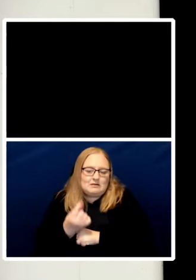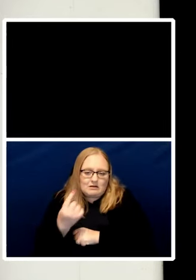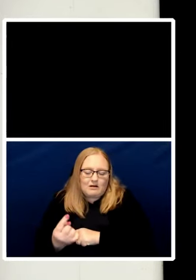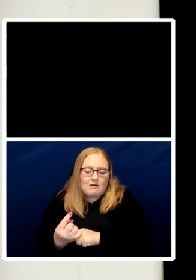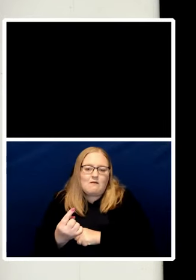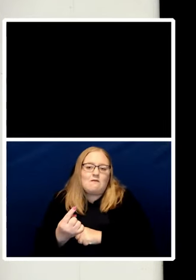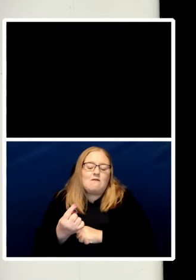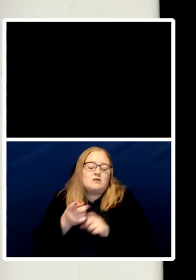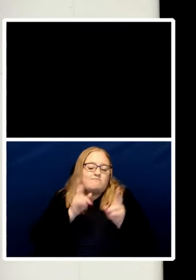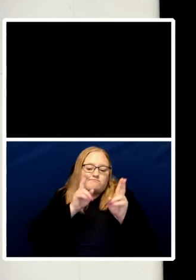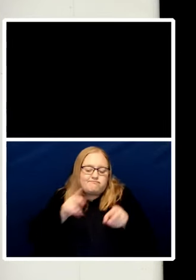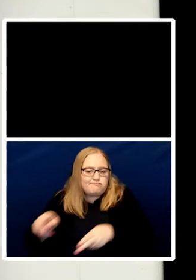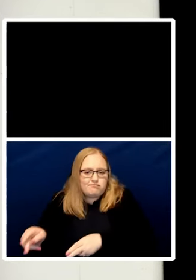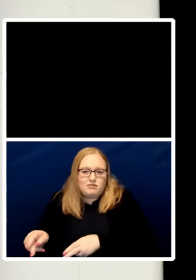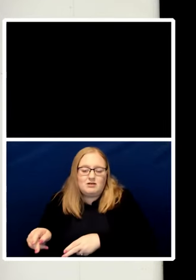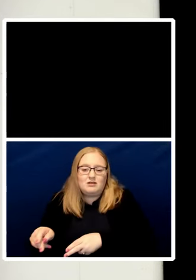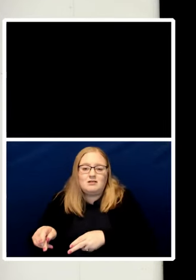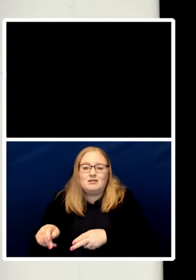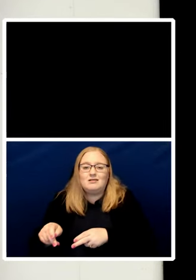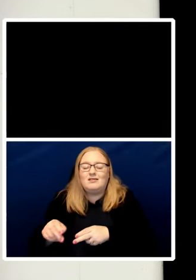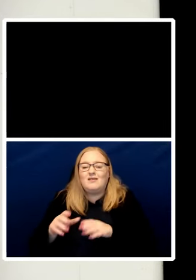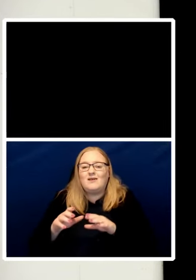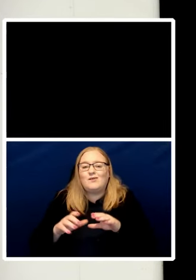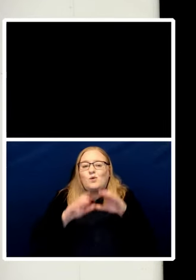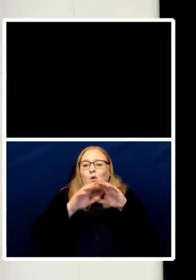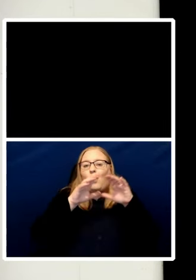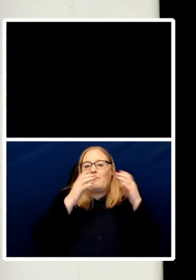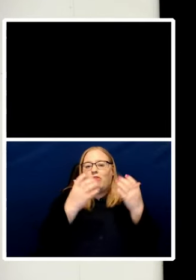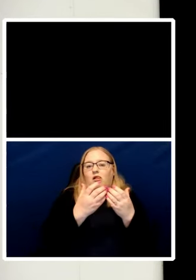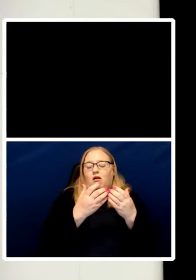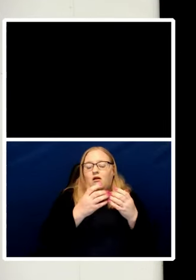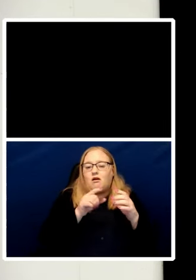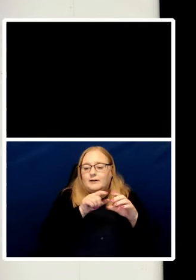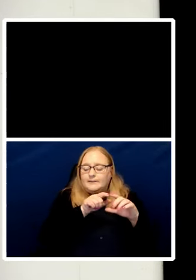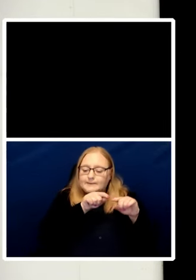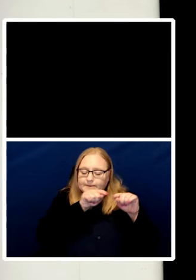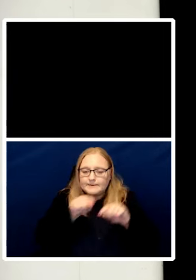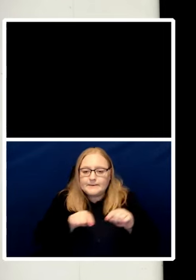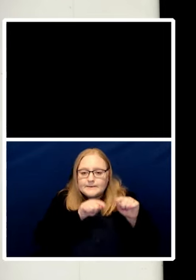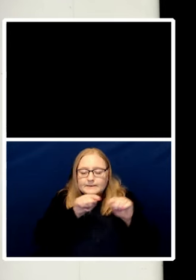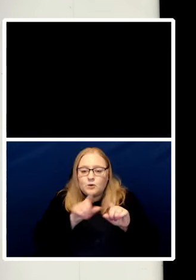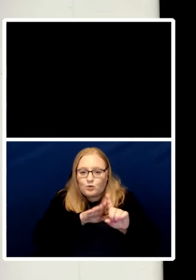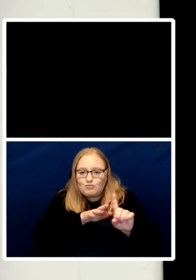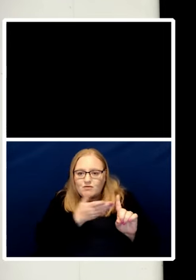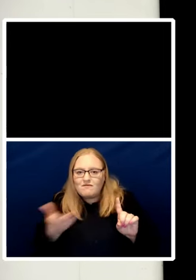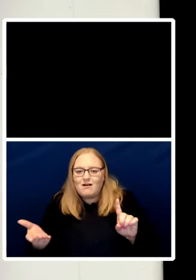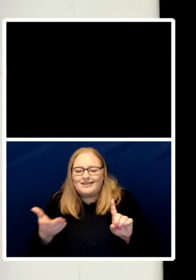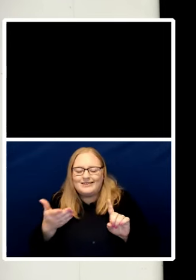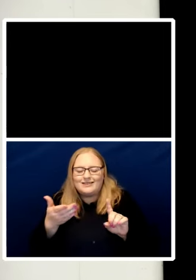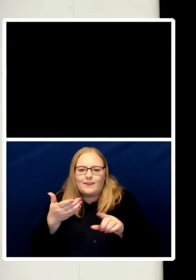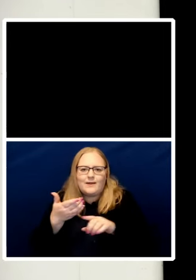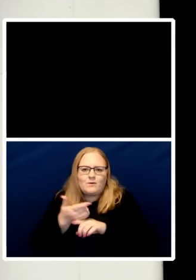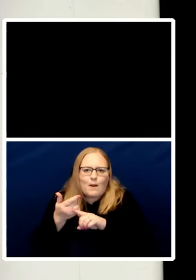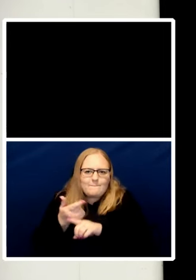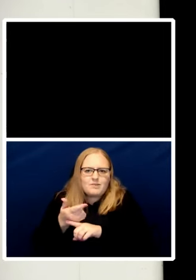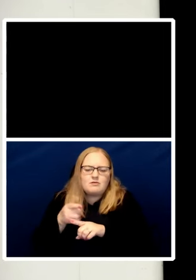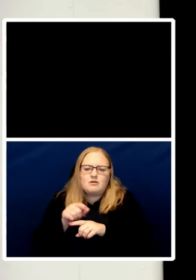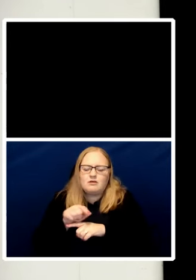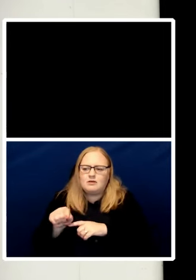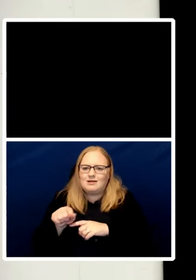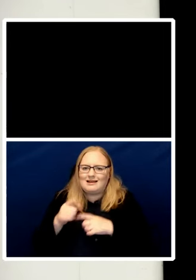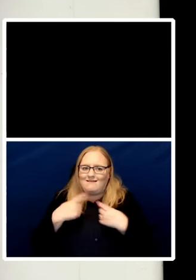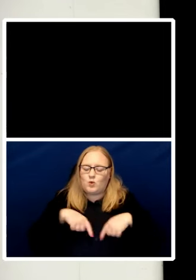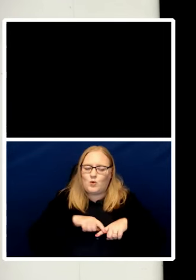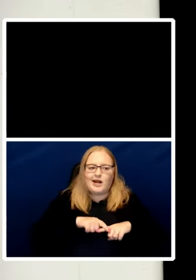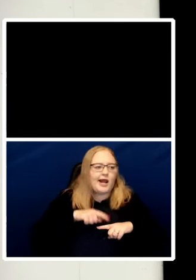global north if we continue to take no action in the face of that if we see the destruction of